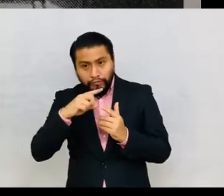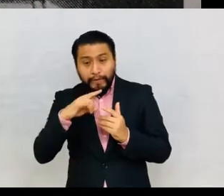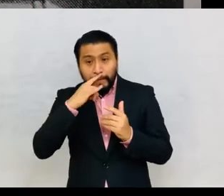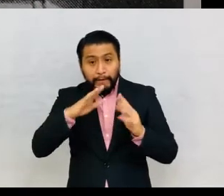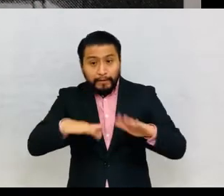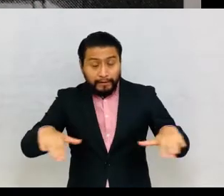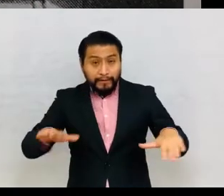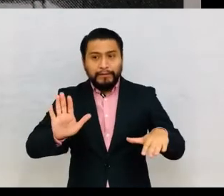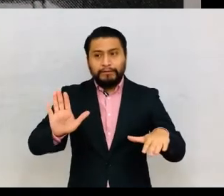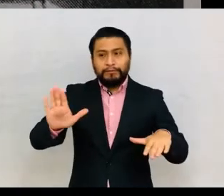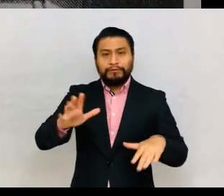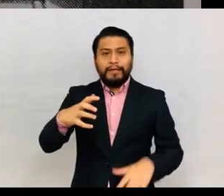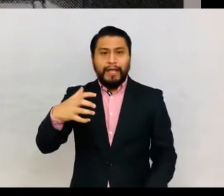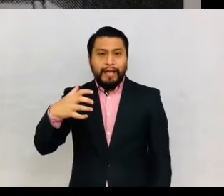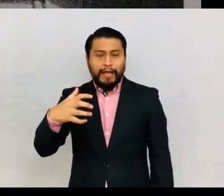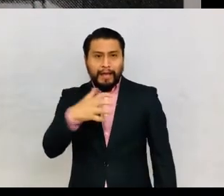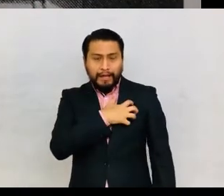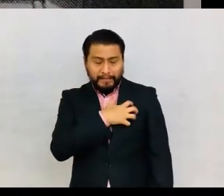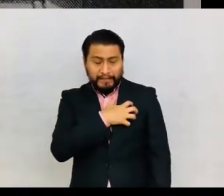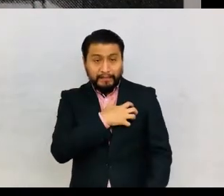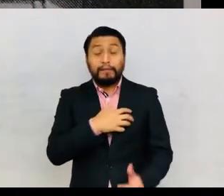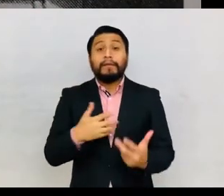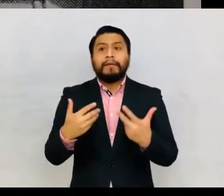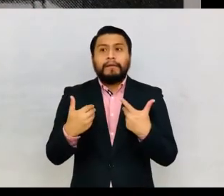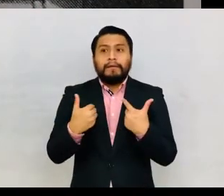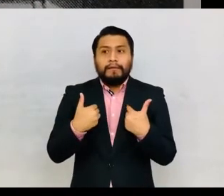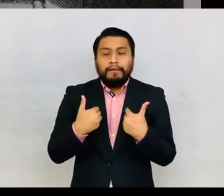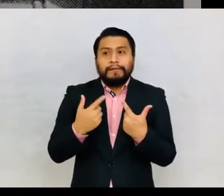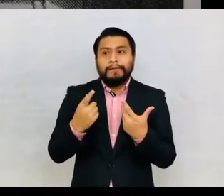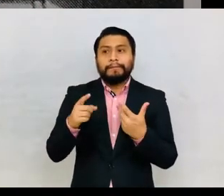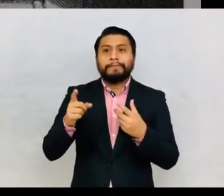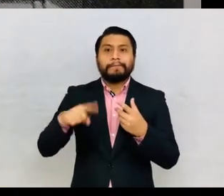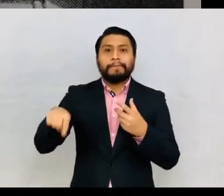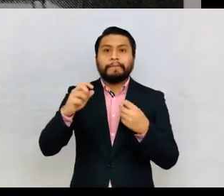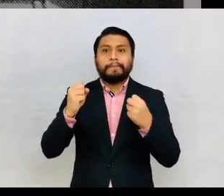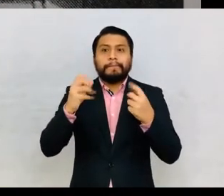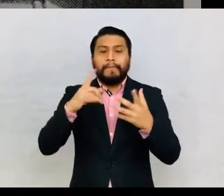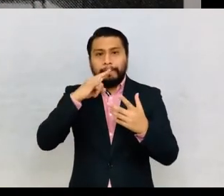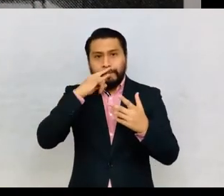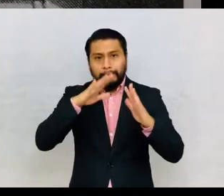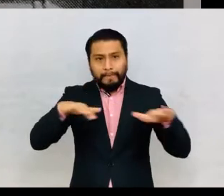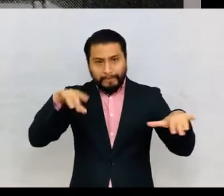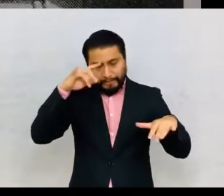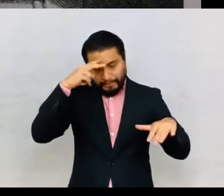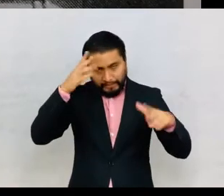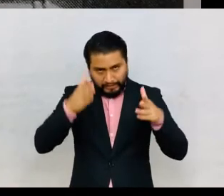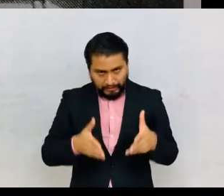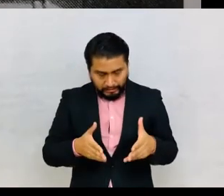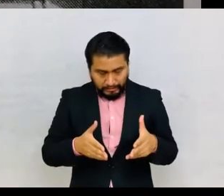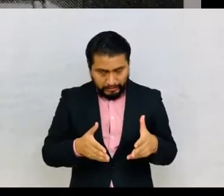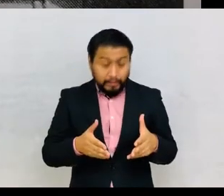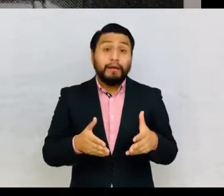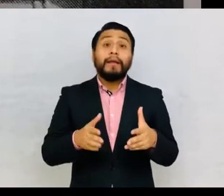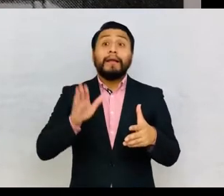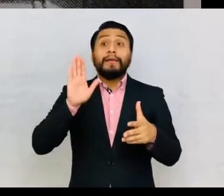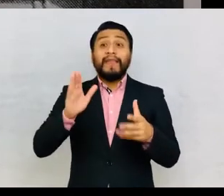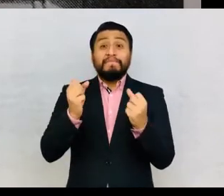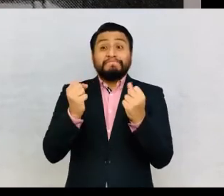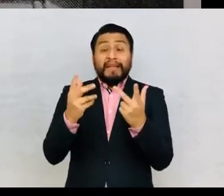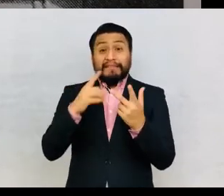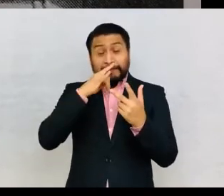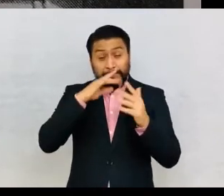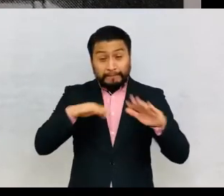country's capital as a yardstick to measure the rest of Mexican children. With that numerical operation,